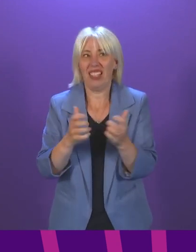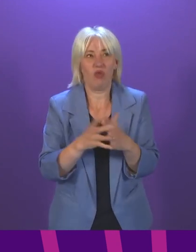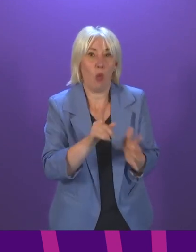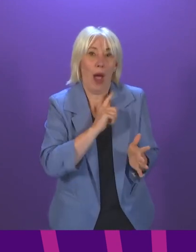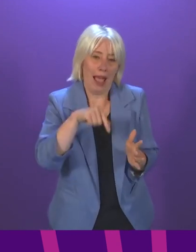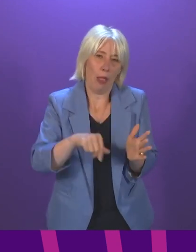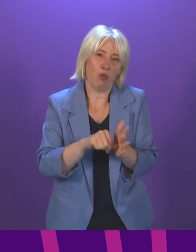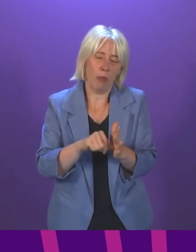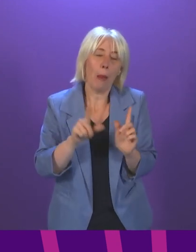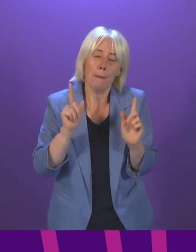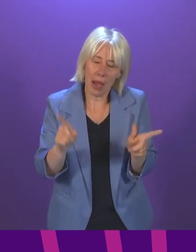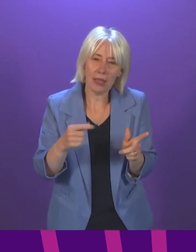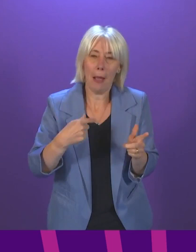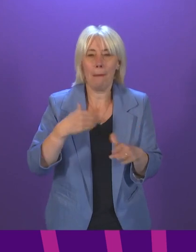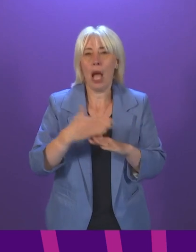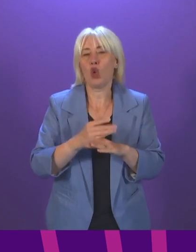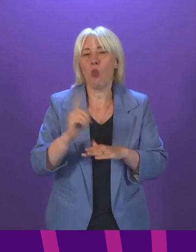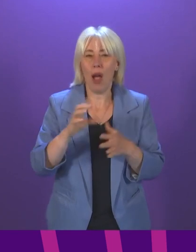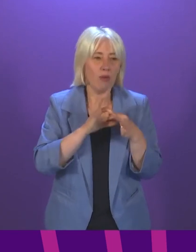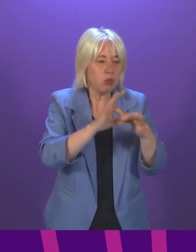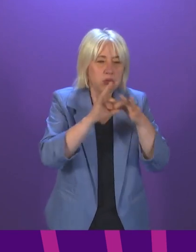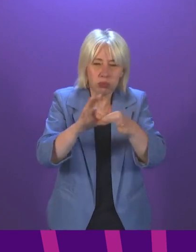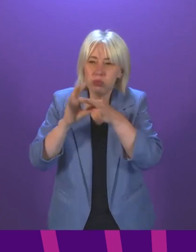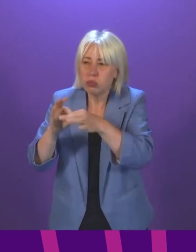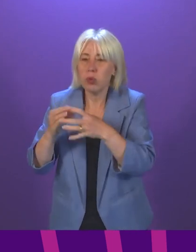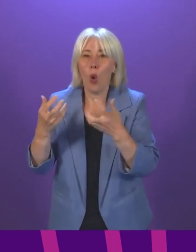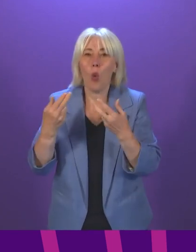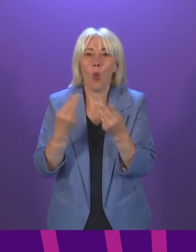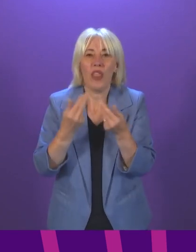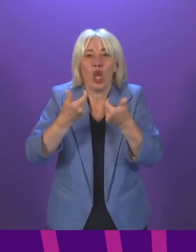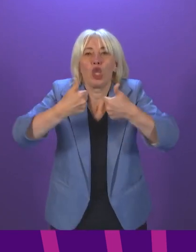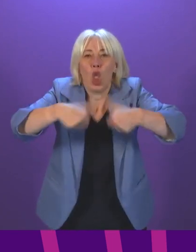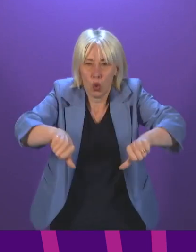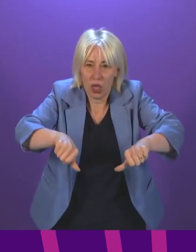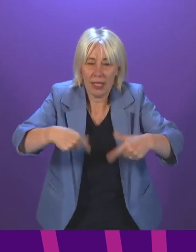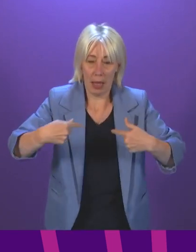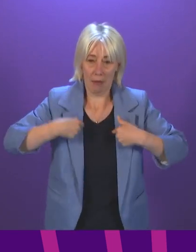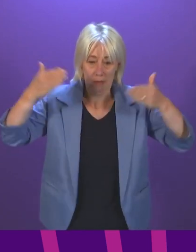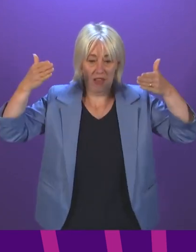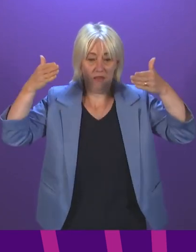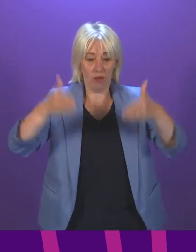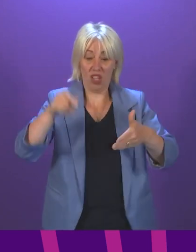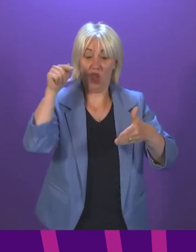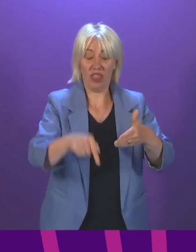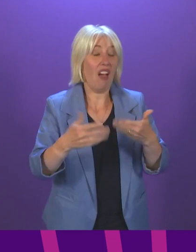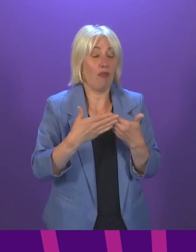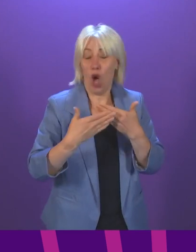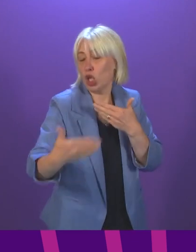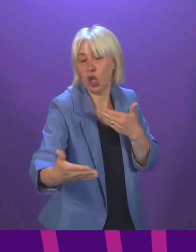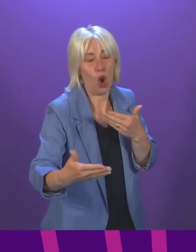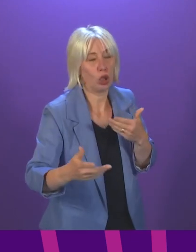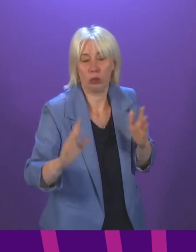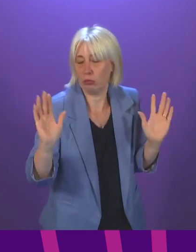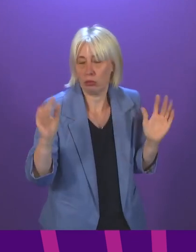My job, working with others, is to find the solutions. And that is what I am going to be focused on for as long as that takes. Anna